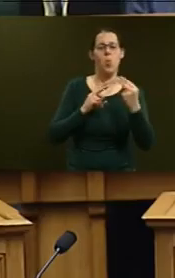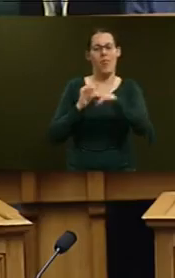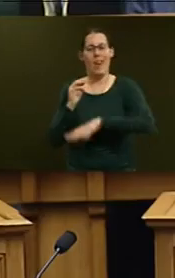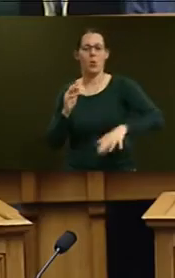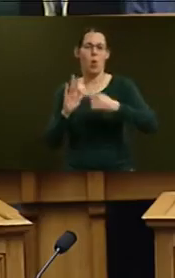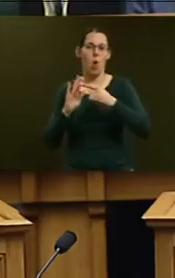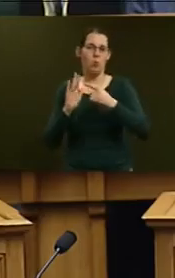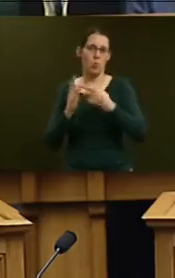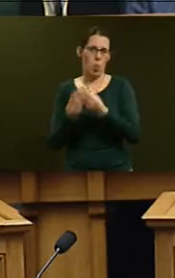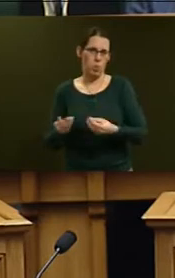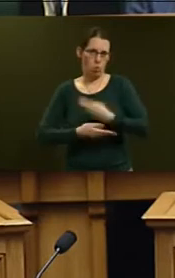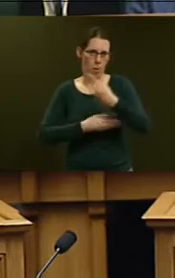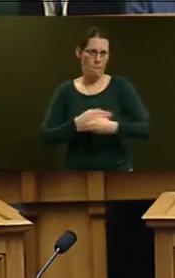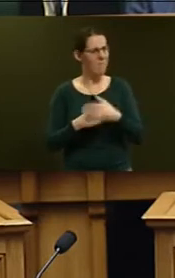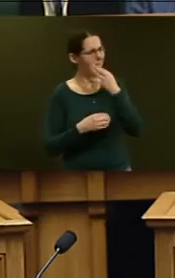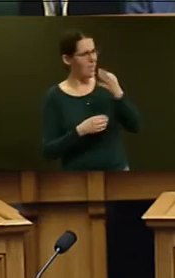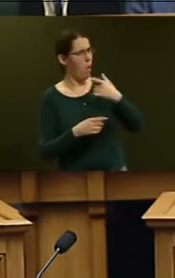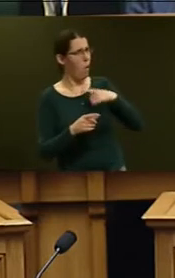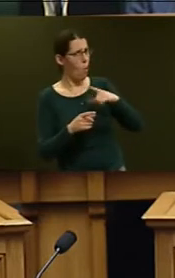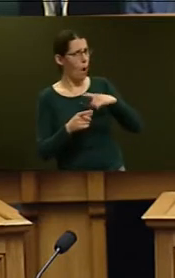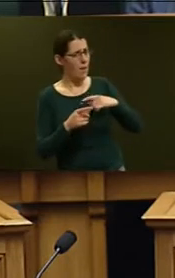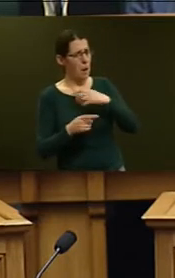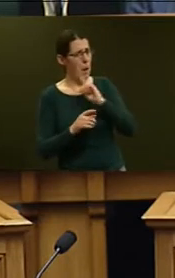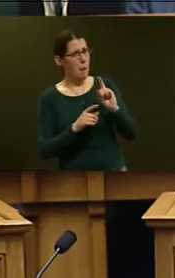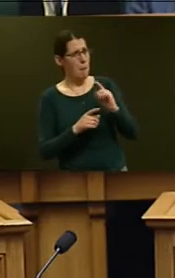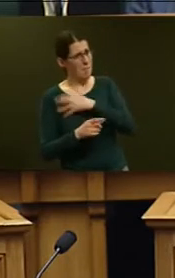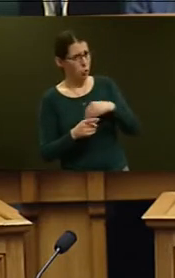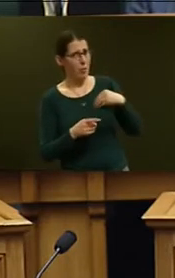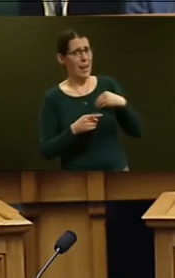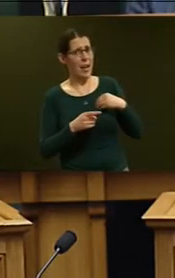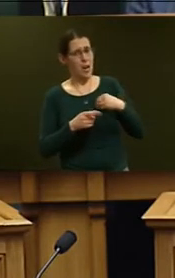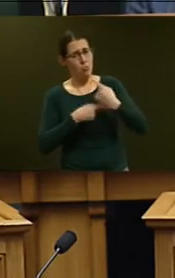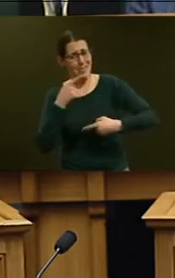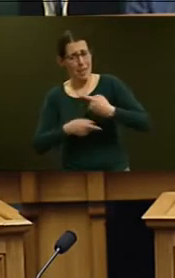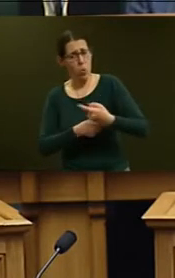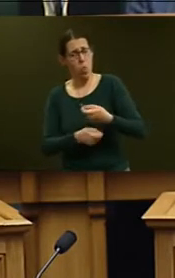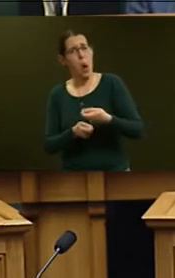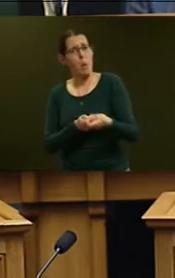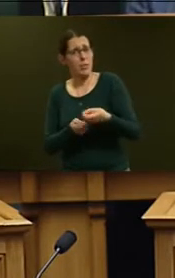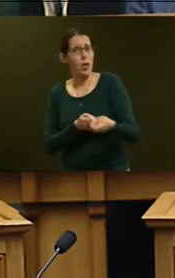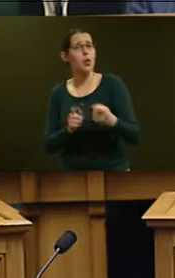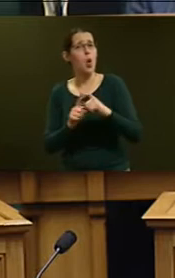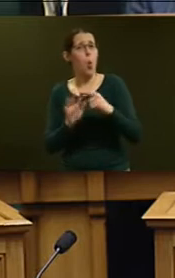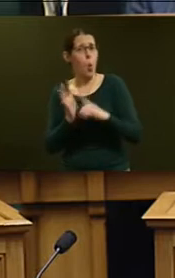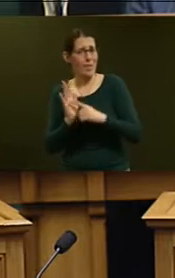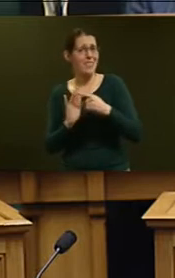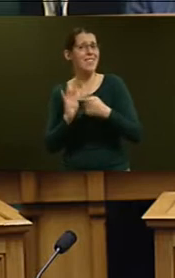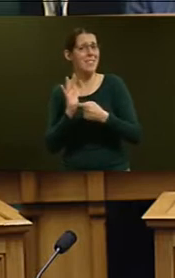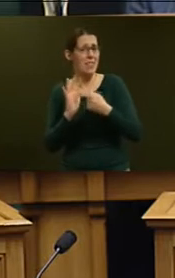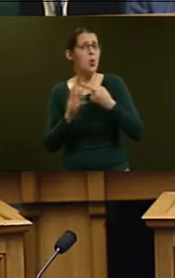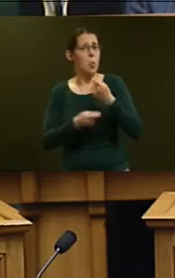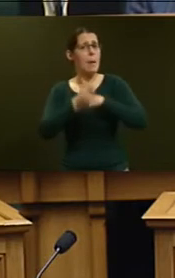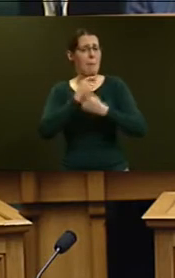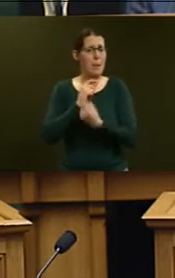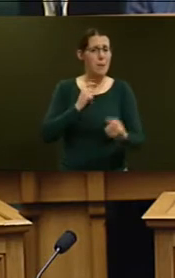Why did the Ministry proceed with commissioning Deloitte as independent reviewers when OIA documents now show Deloitte and Deloitte